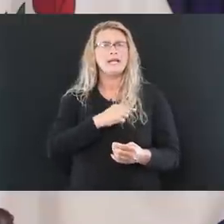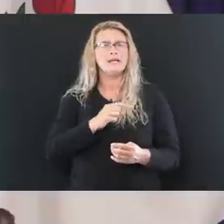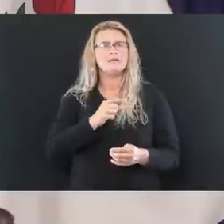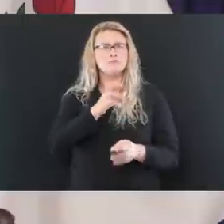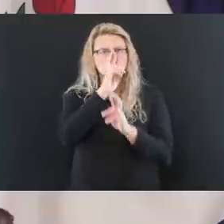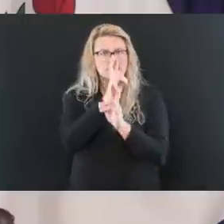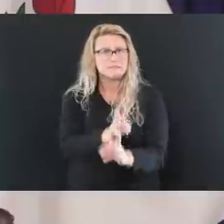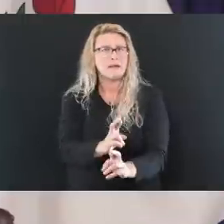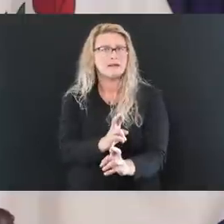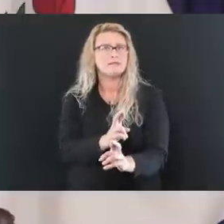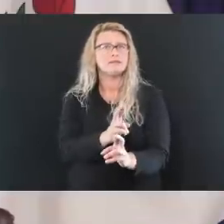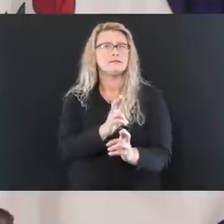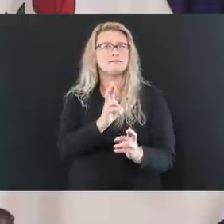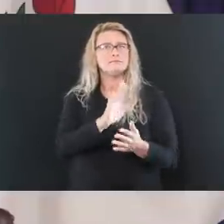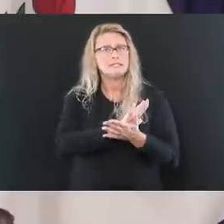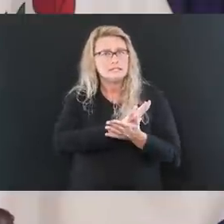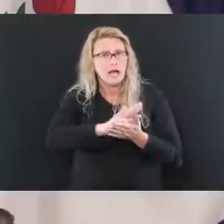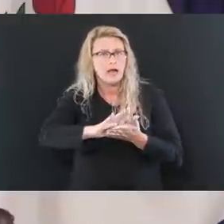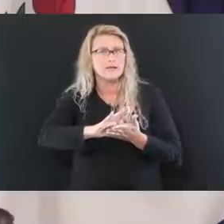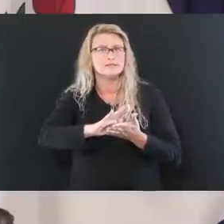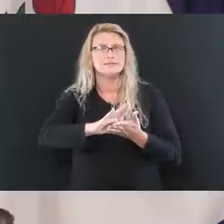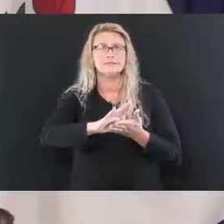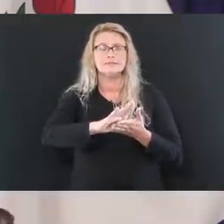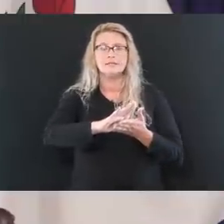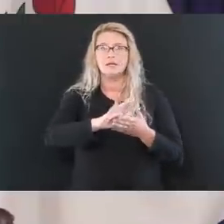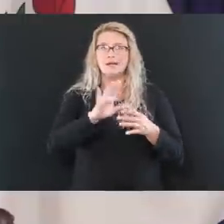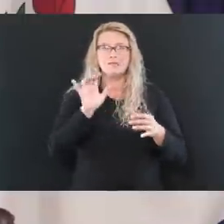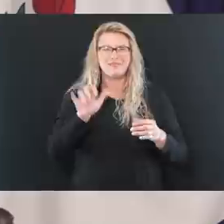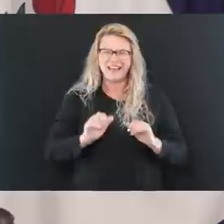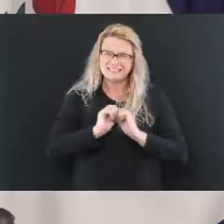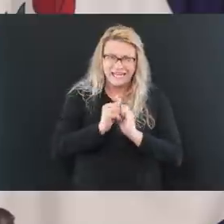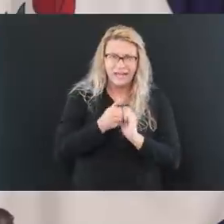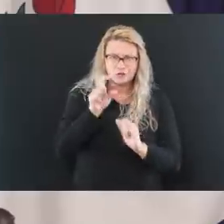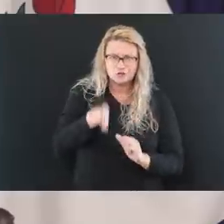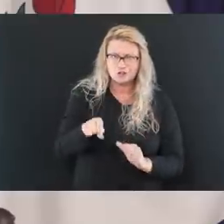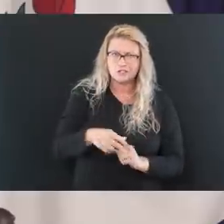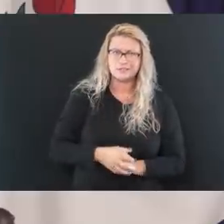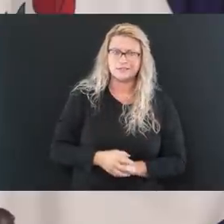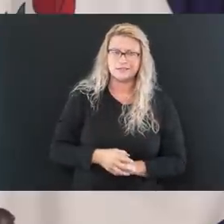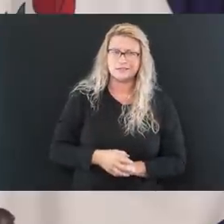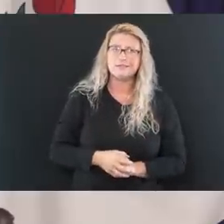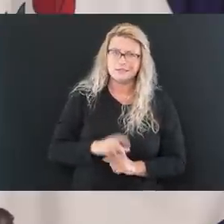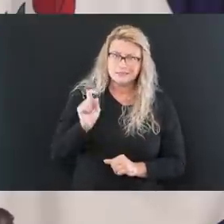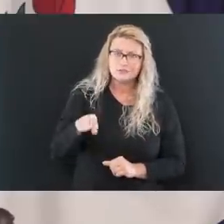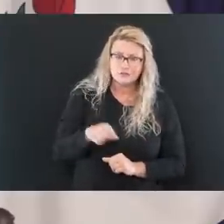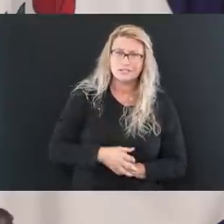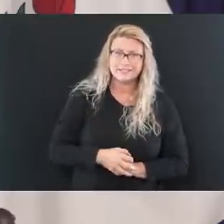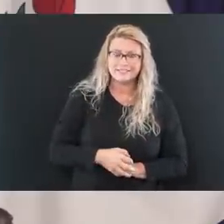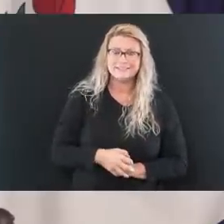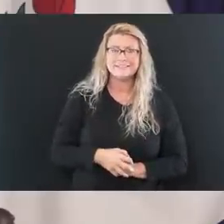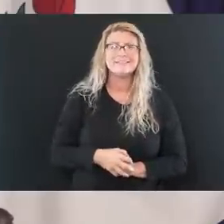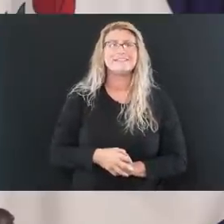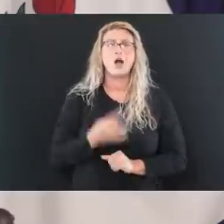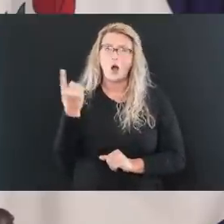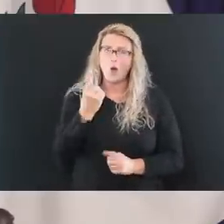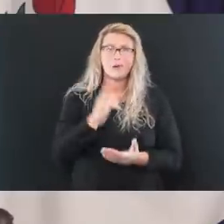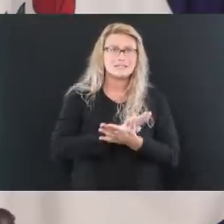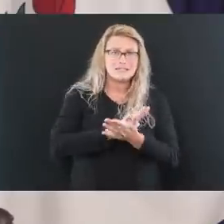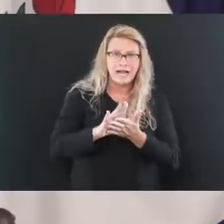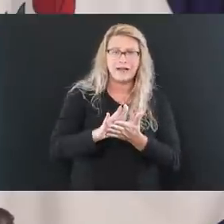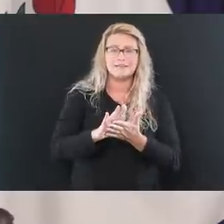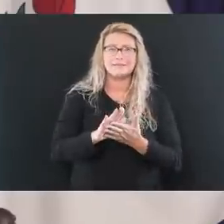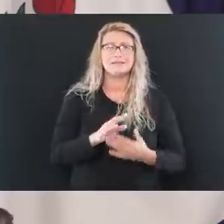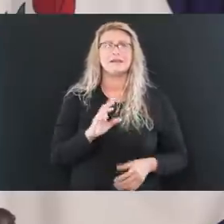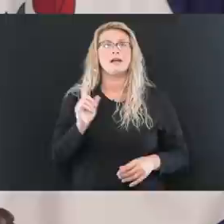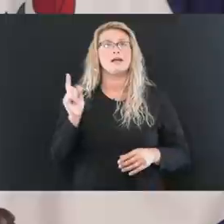constructive way and everything, but that's the way we do stuff here in West Virginia. so with all that, you know, what they're going to